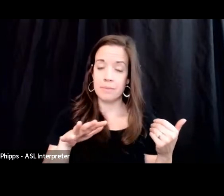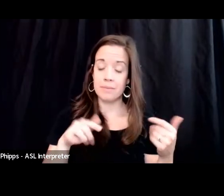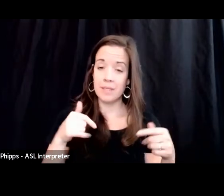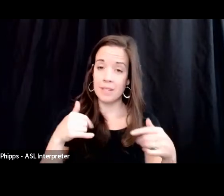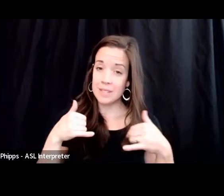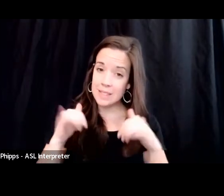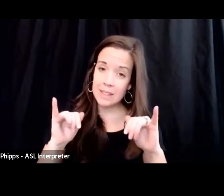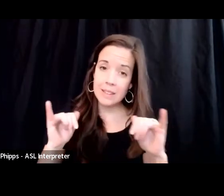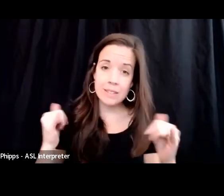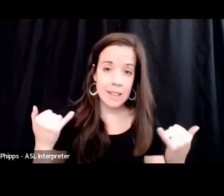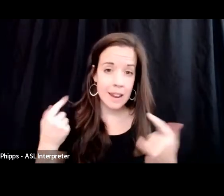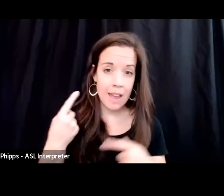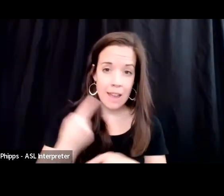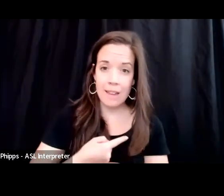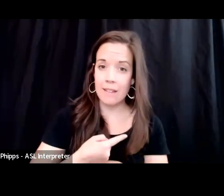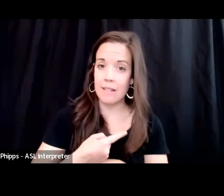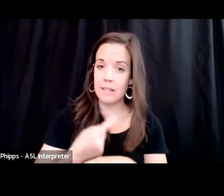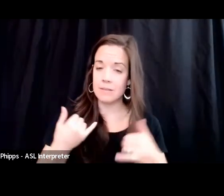there's still